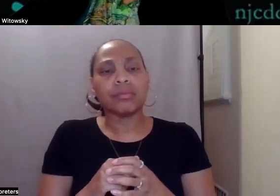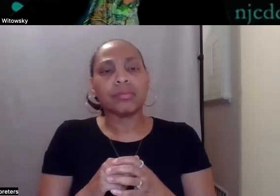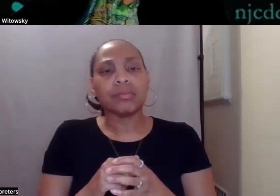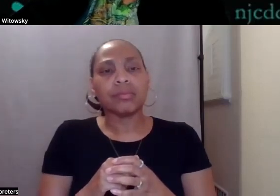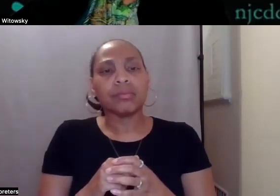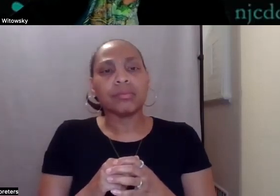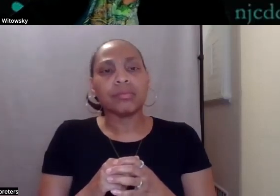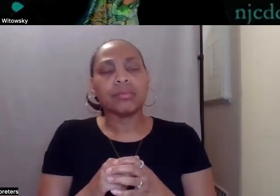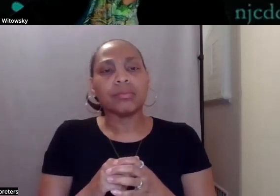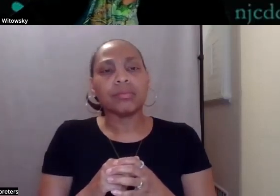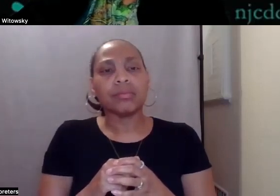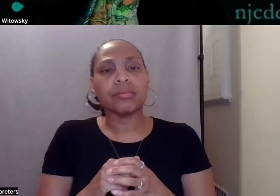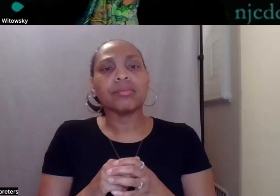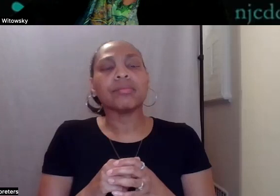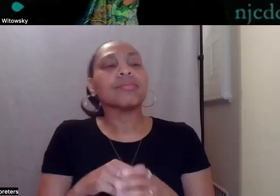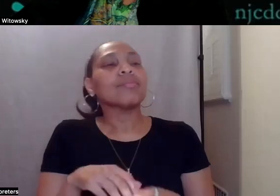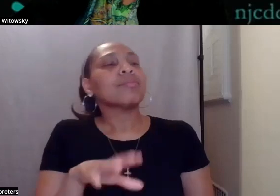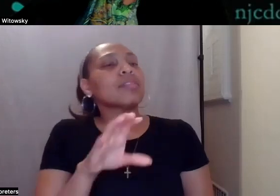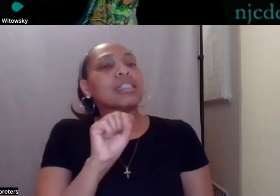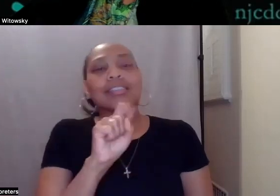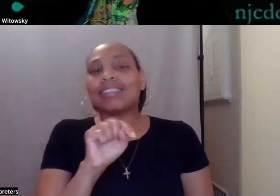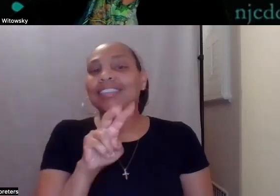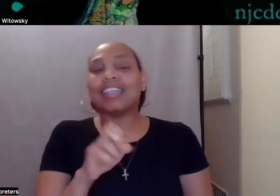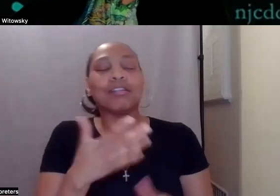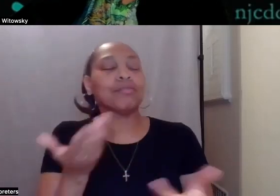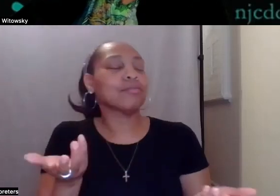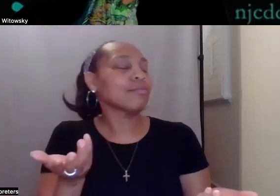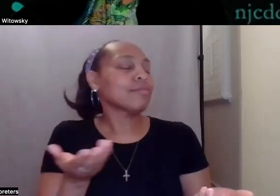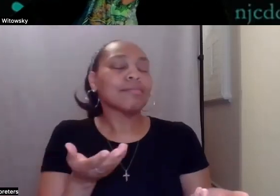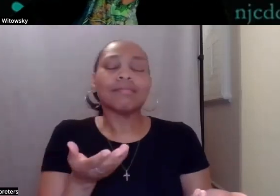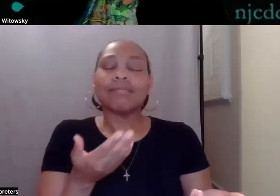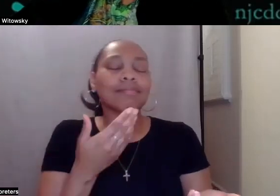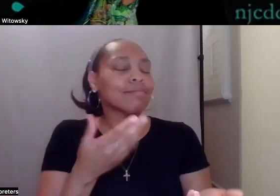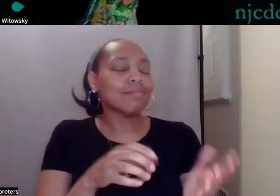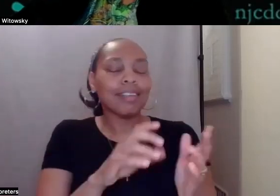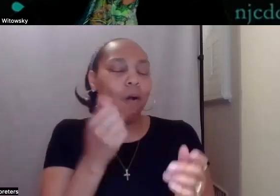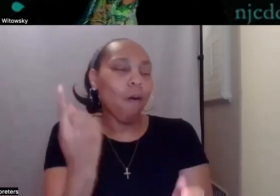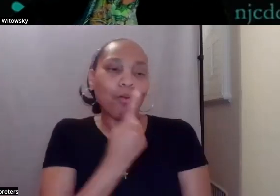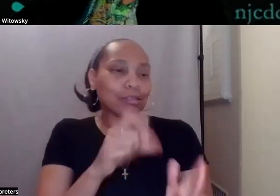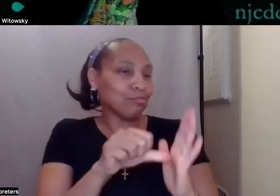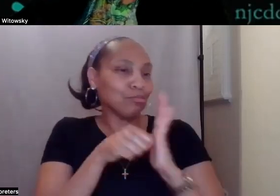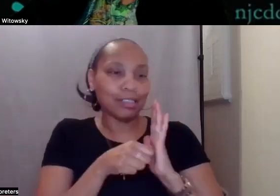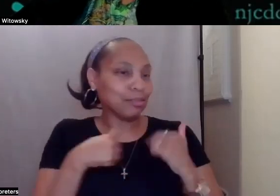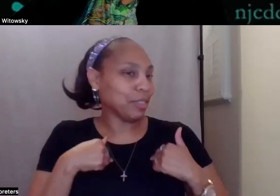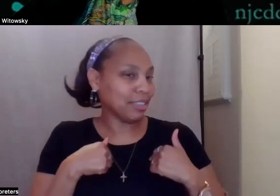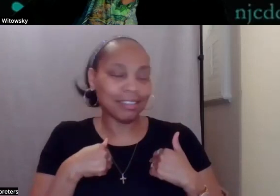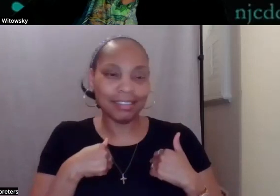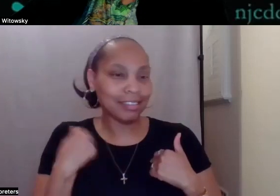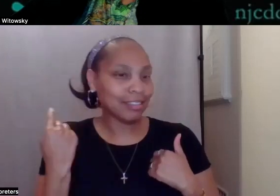Well, Steve, again, you just always impress me with how you frame